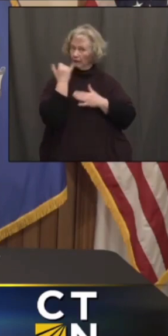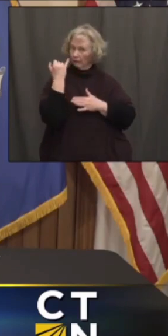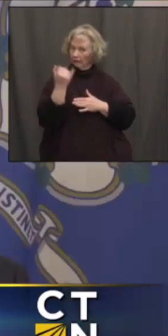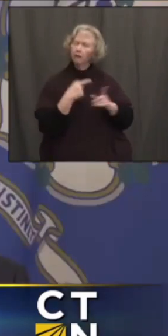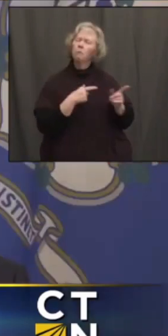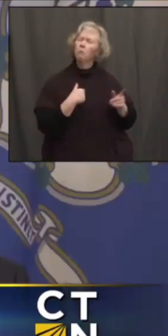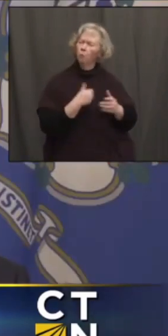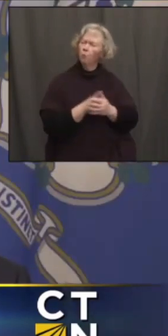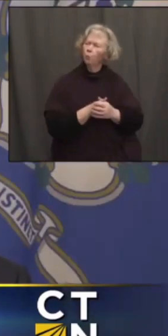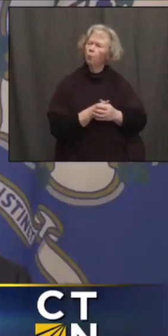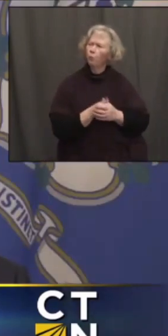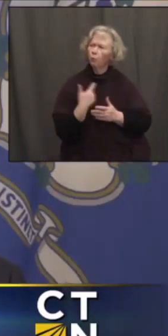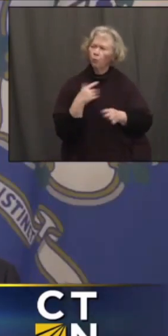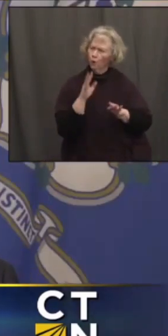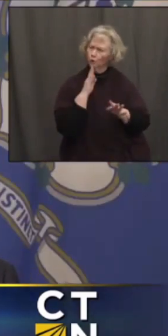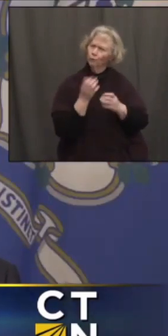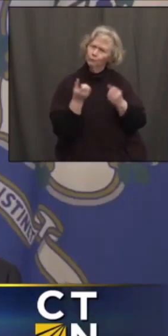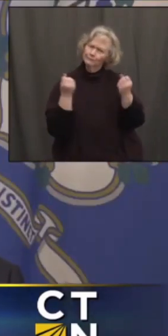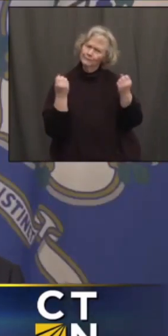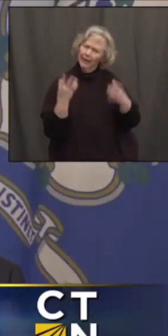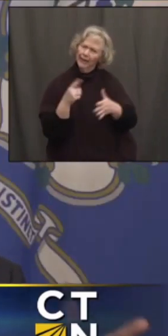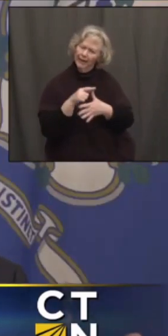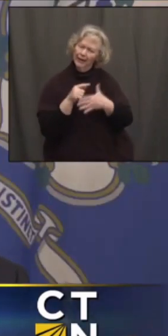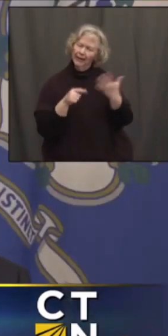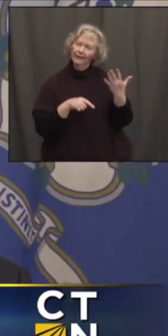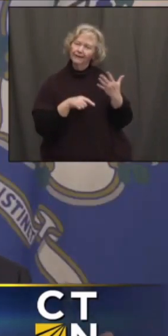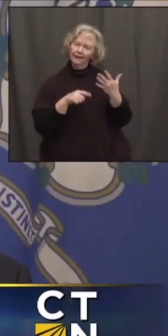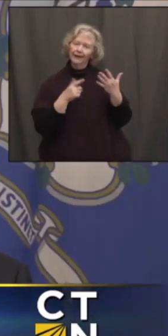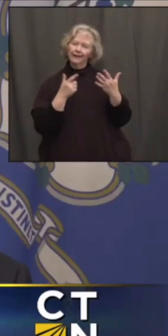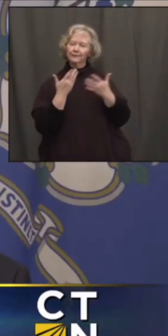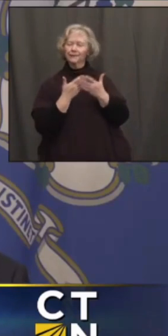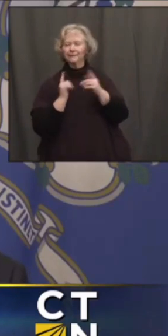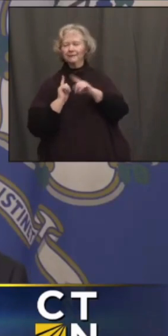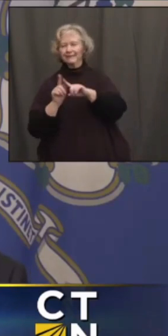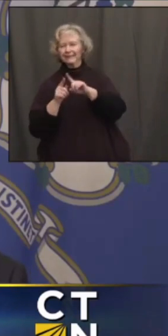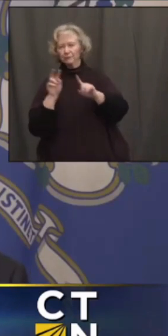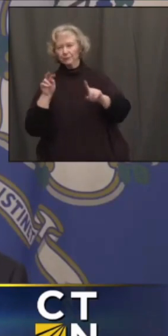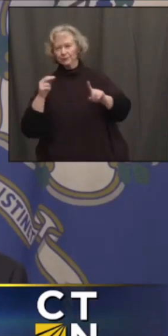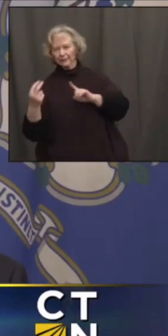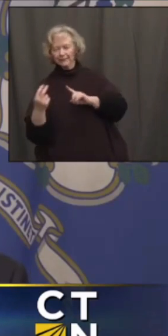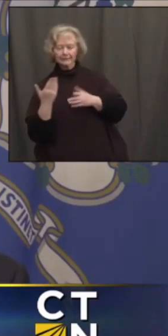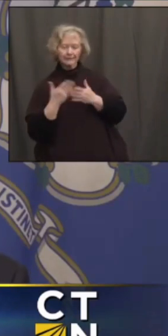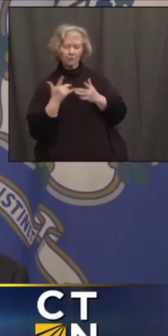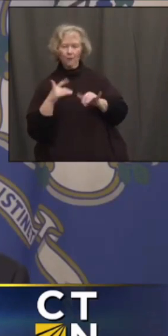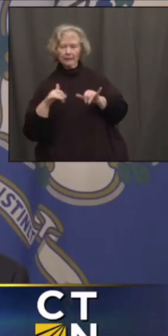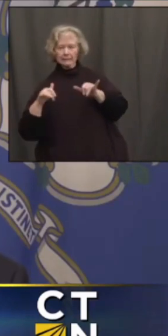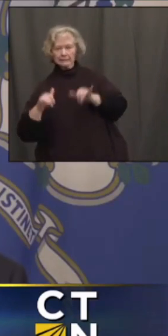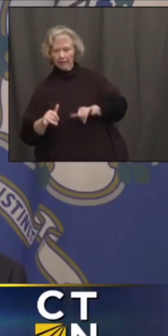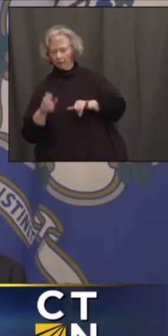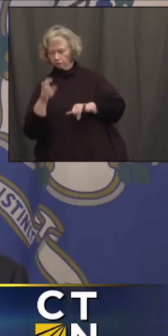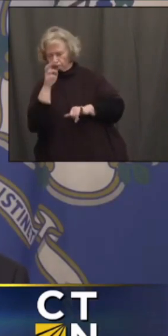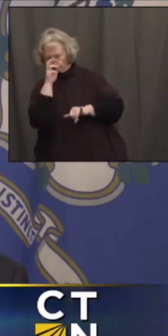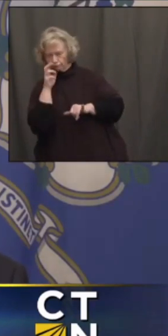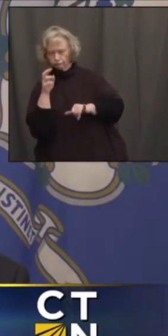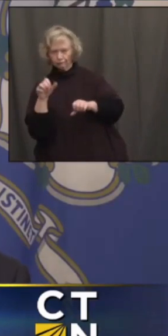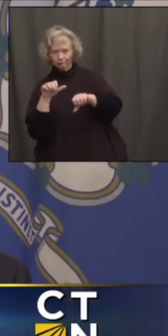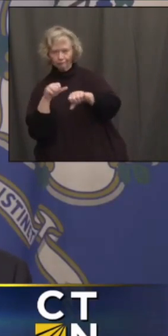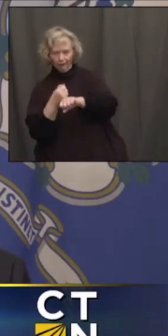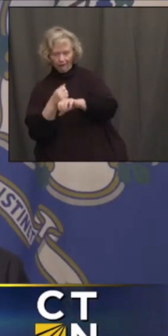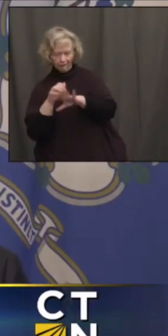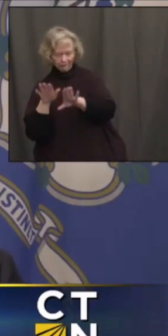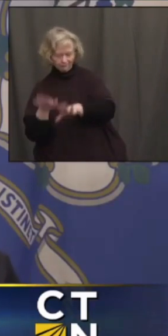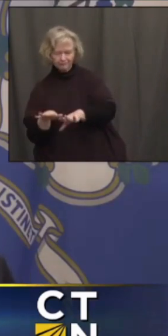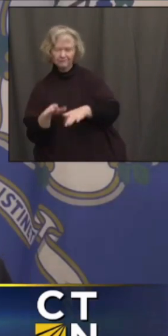Yeah, I talked to an awful lot of folks. mean, obviously, there's one point of view that says let's keep things locked down a little bit longer. You can